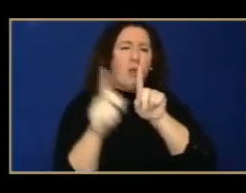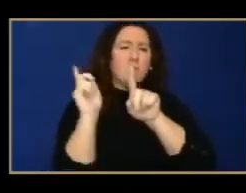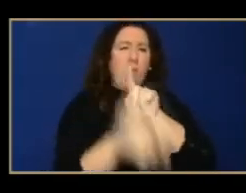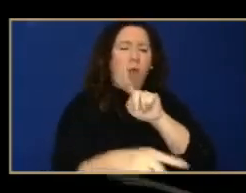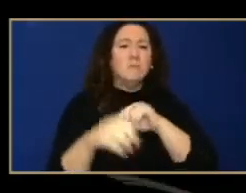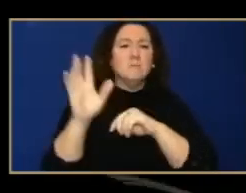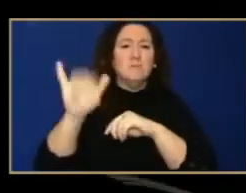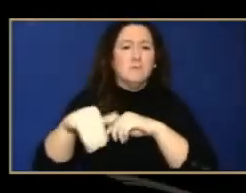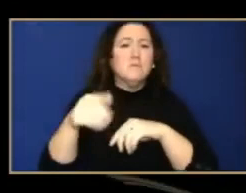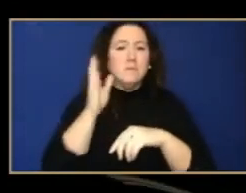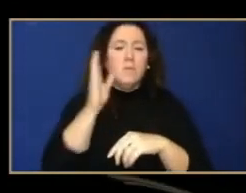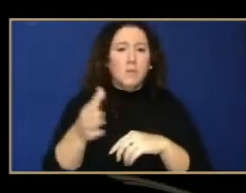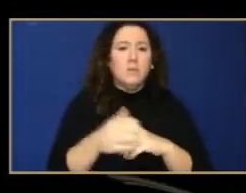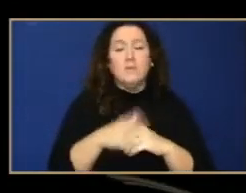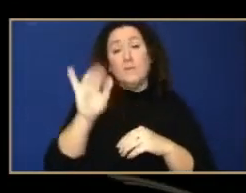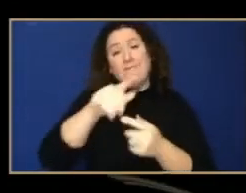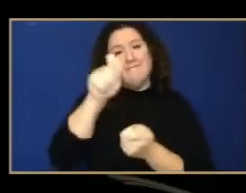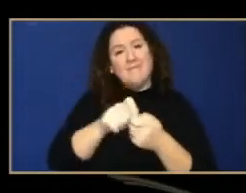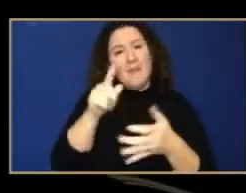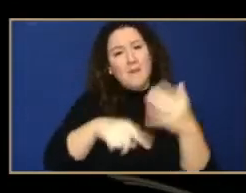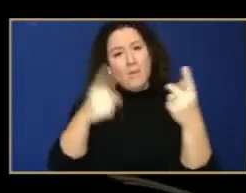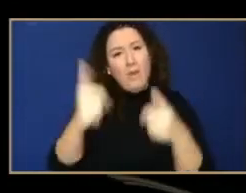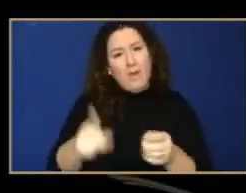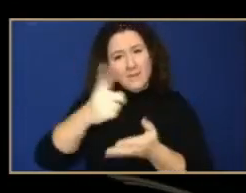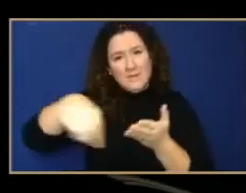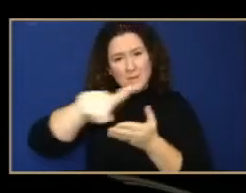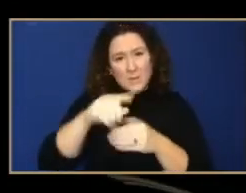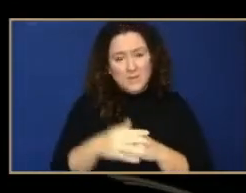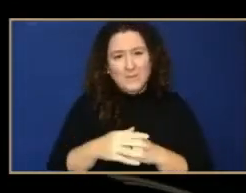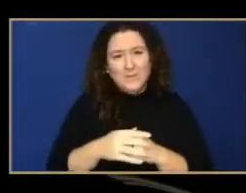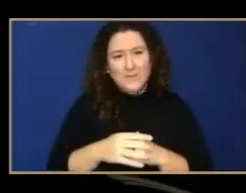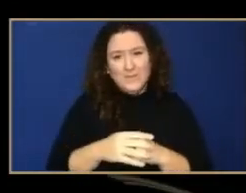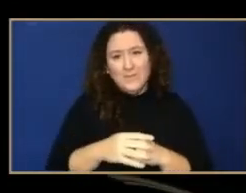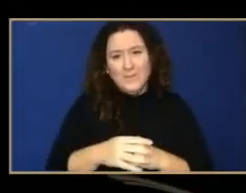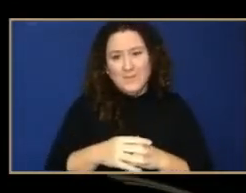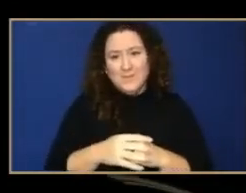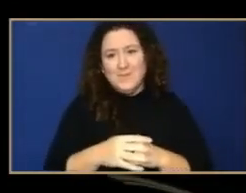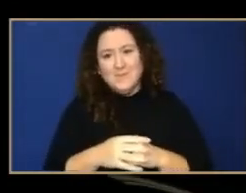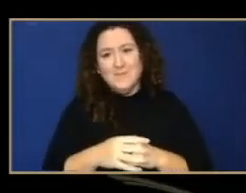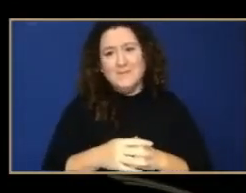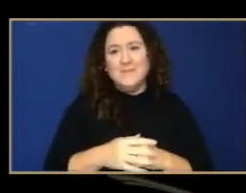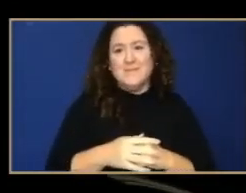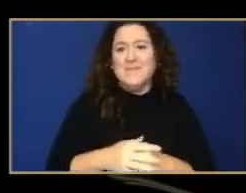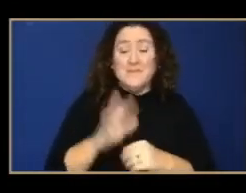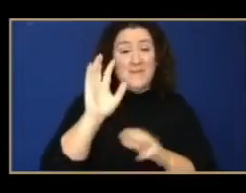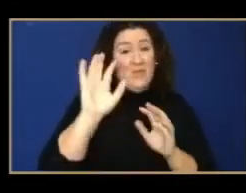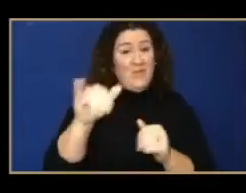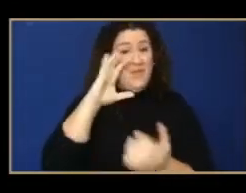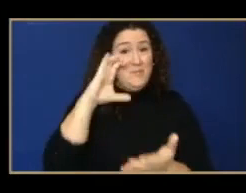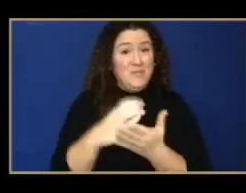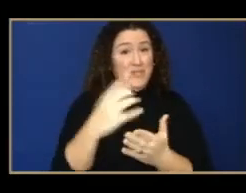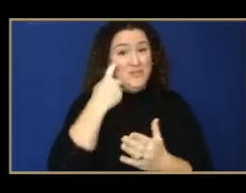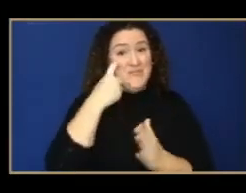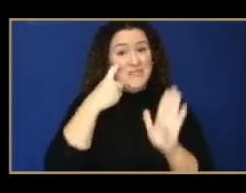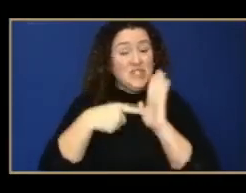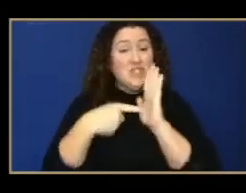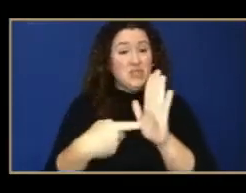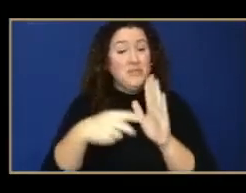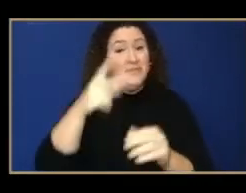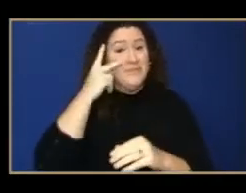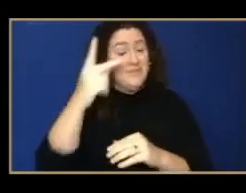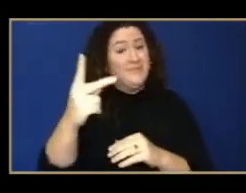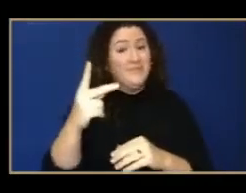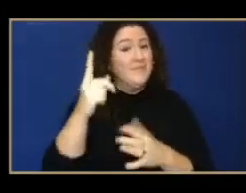in our solar system this week. In this diagram here, you can see the you can see Jupiter as it's approaching Saturn. And then